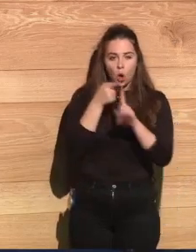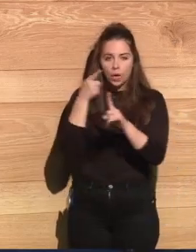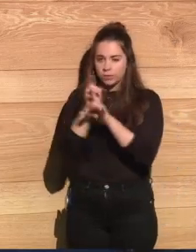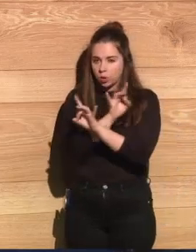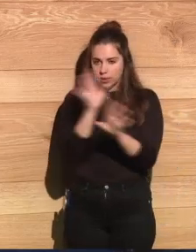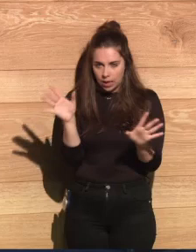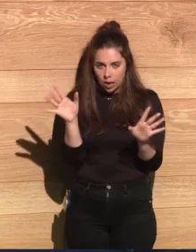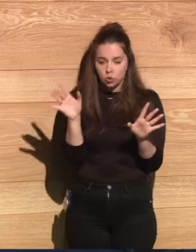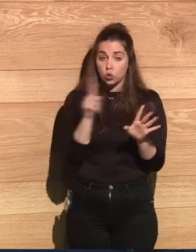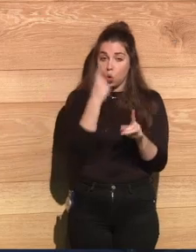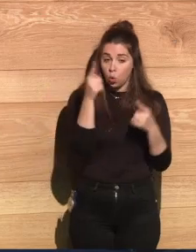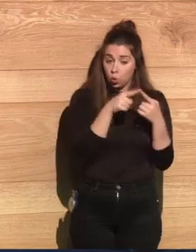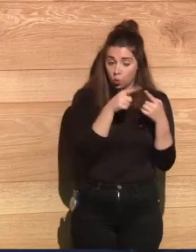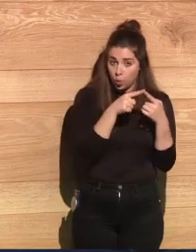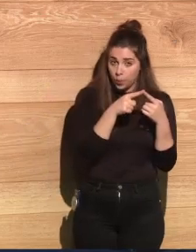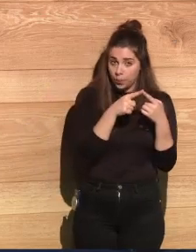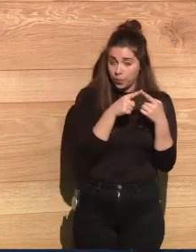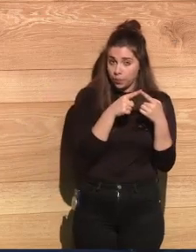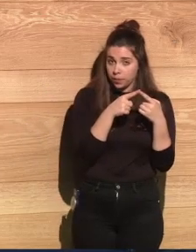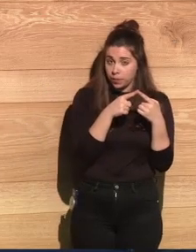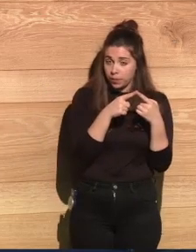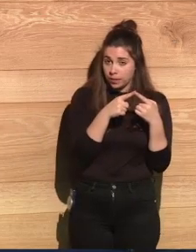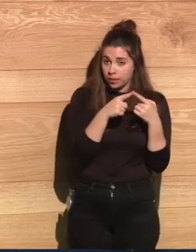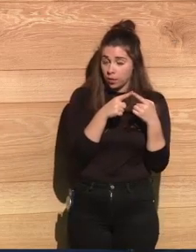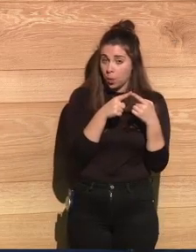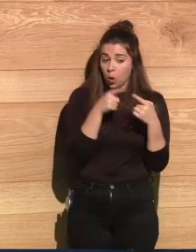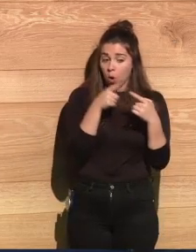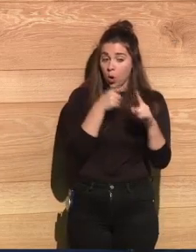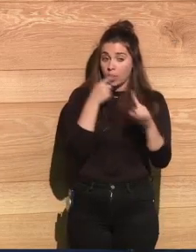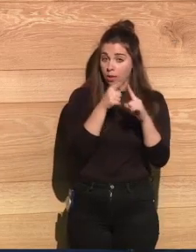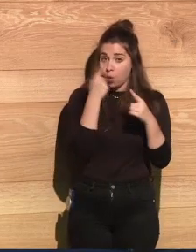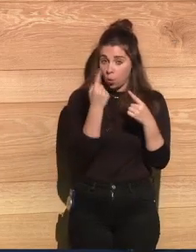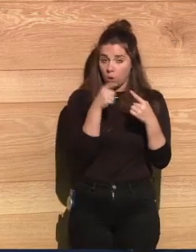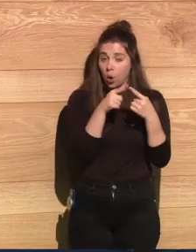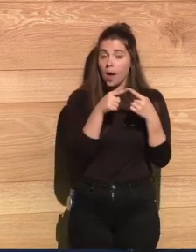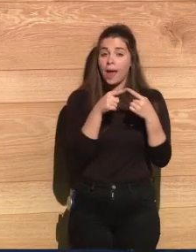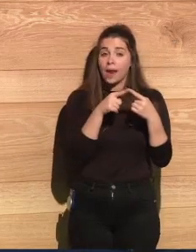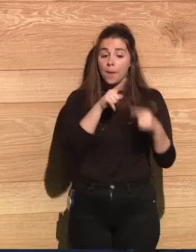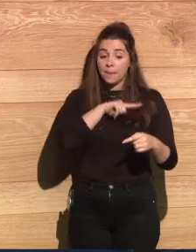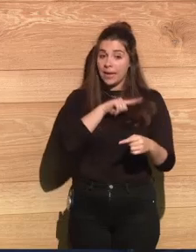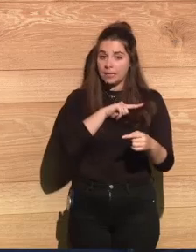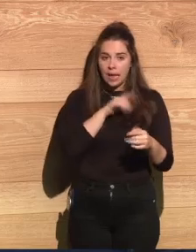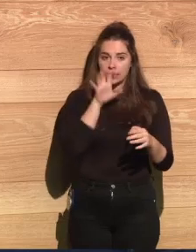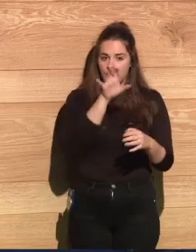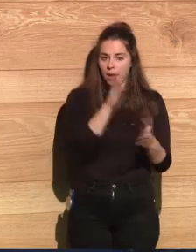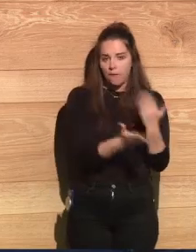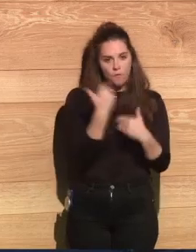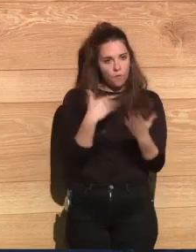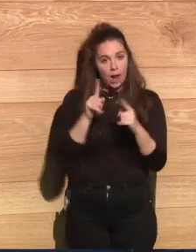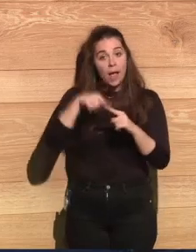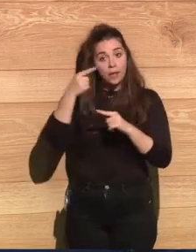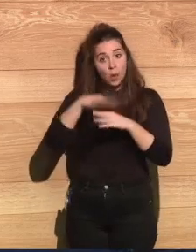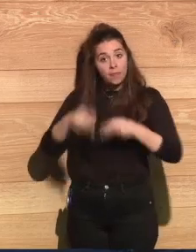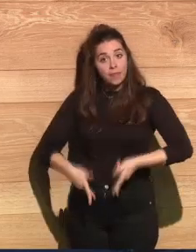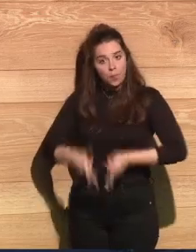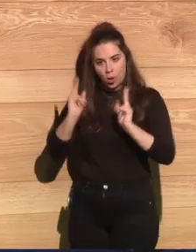to demilitarize Japan. Secondly, to democratize Japan. Very good. And